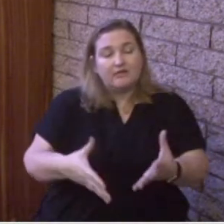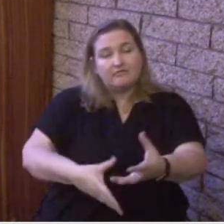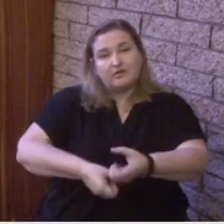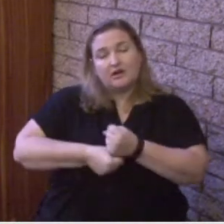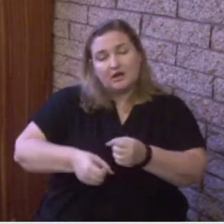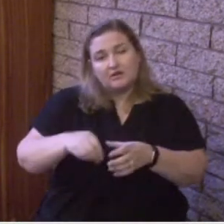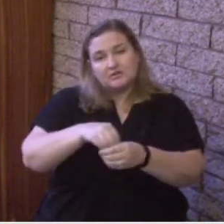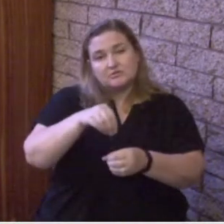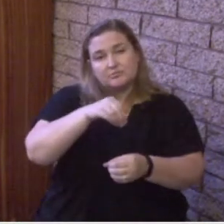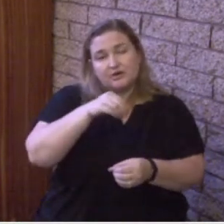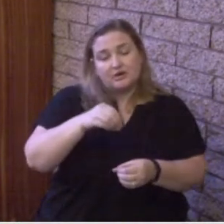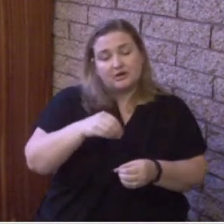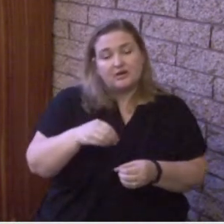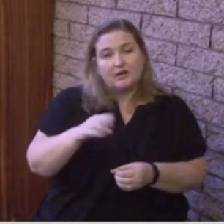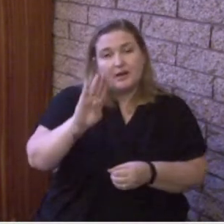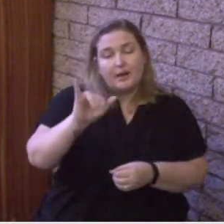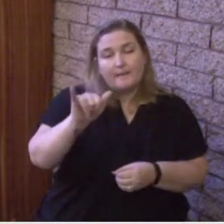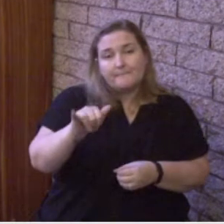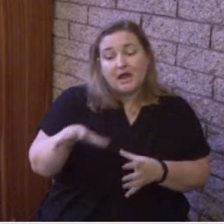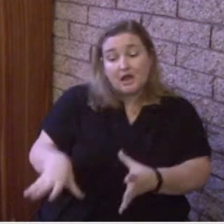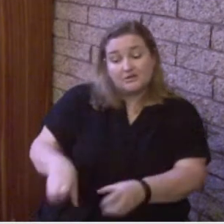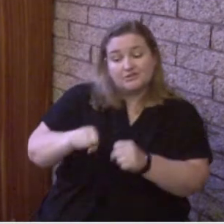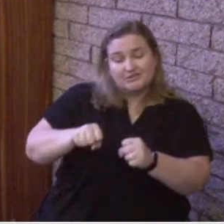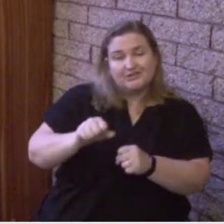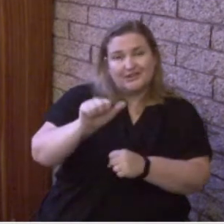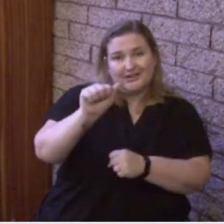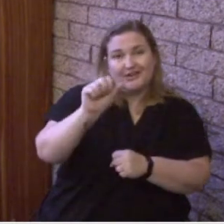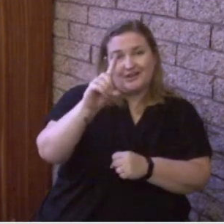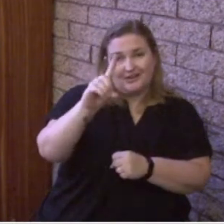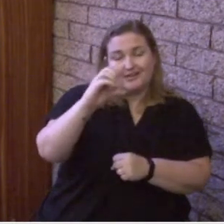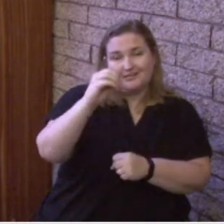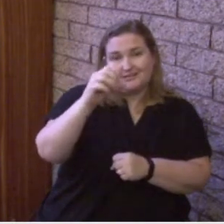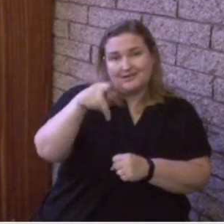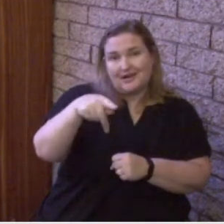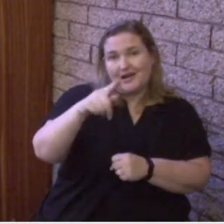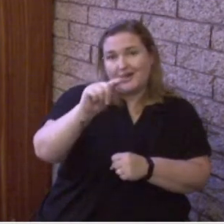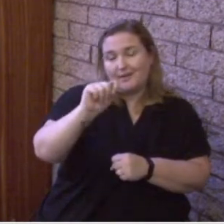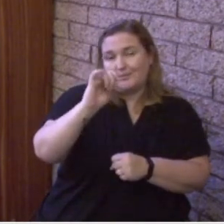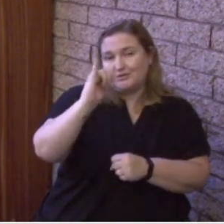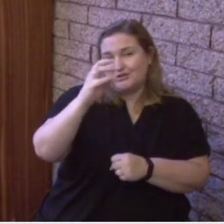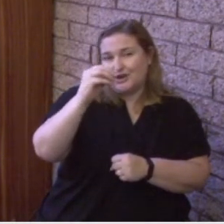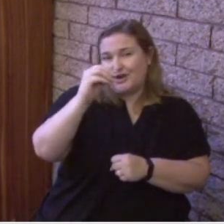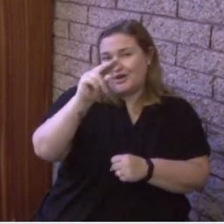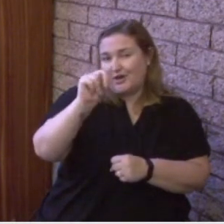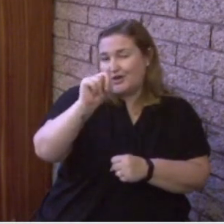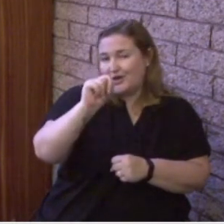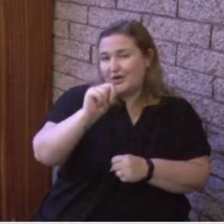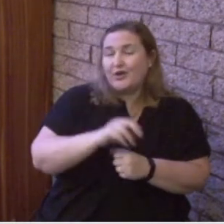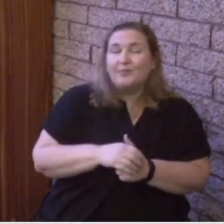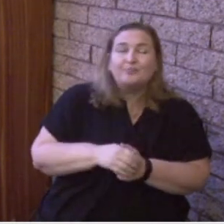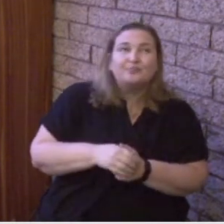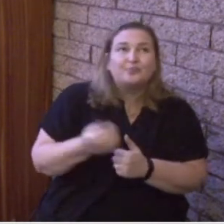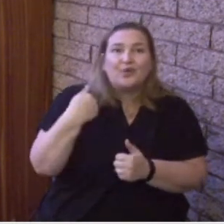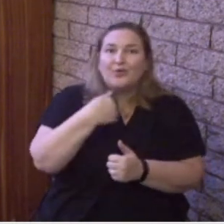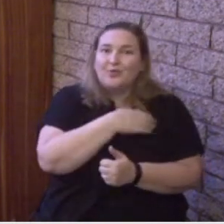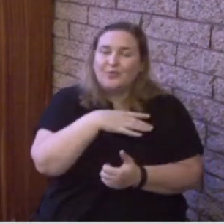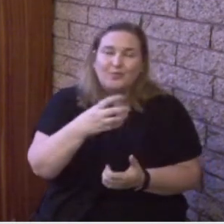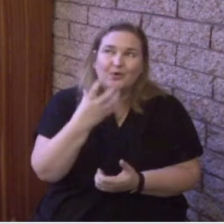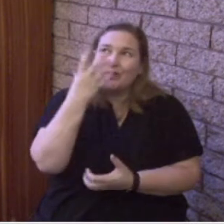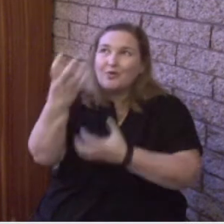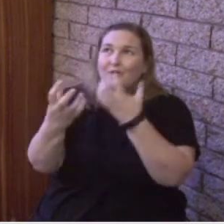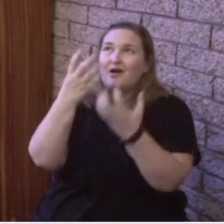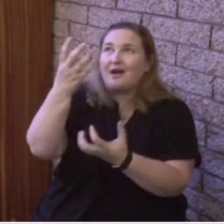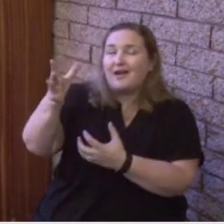as sons by whom we cry, Abba, Father. The Spirit Himself bears witness with our